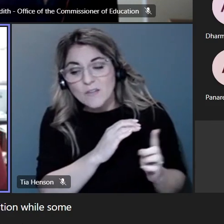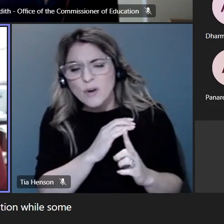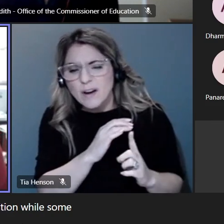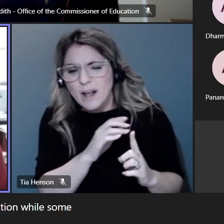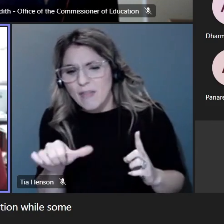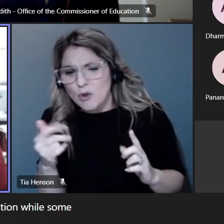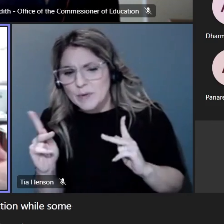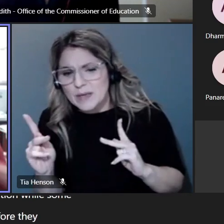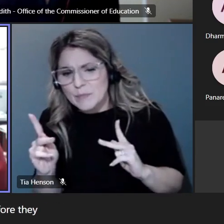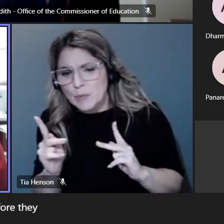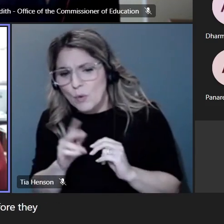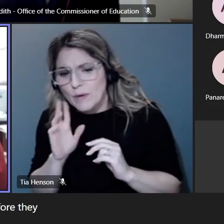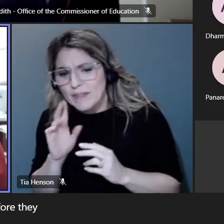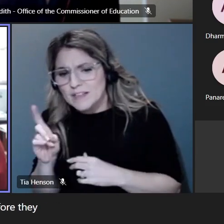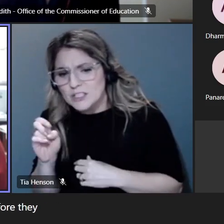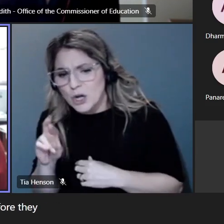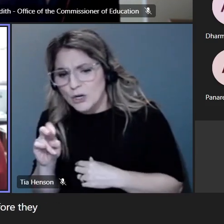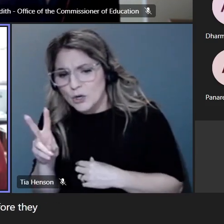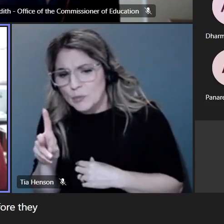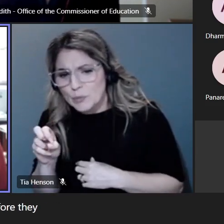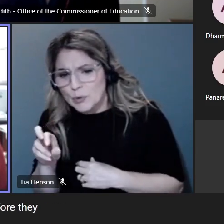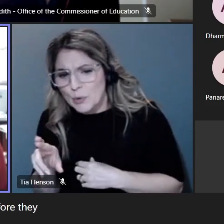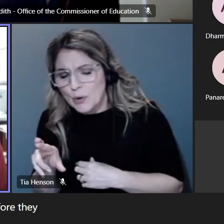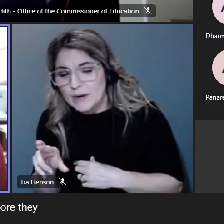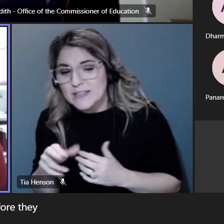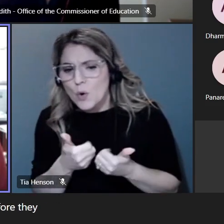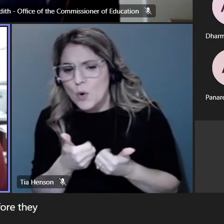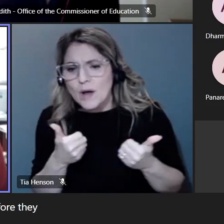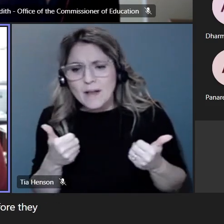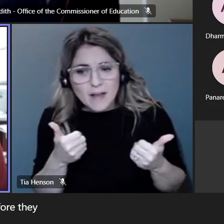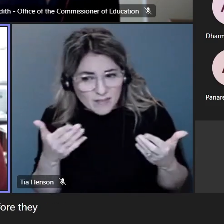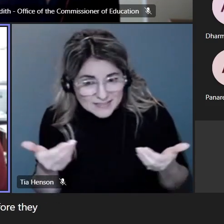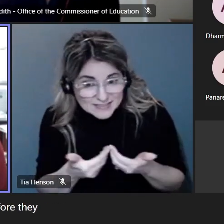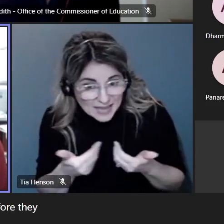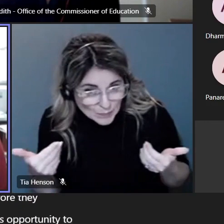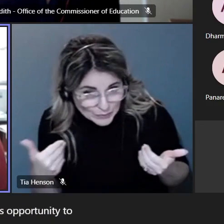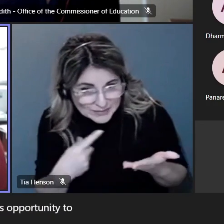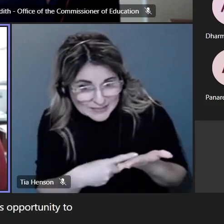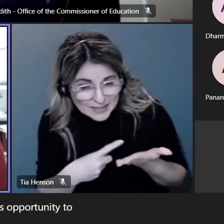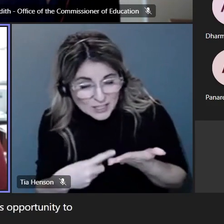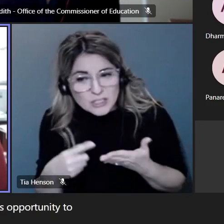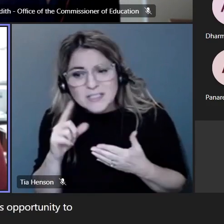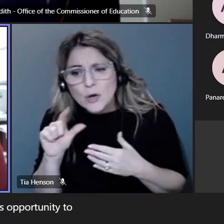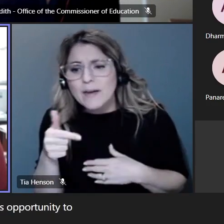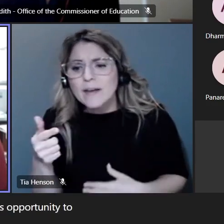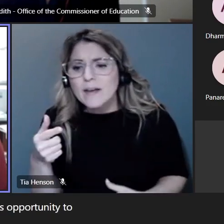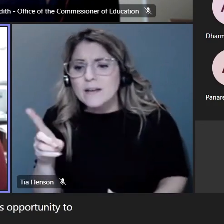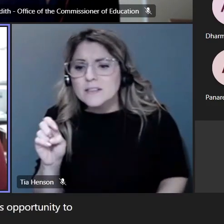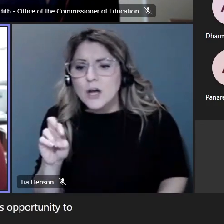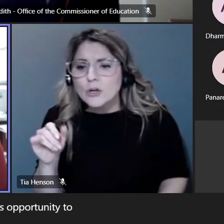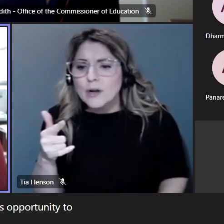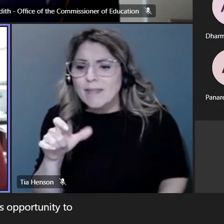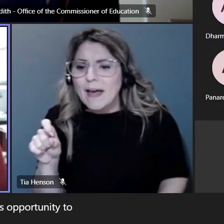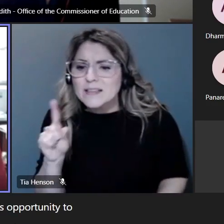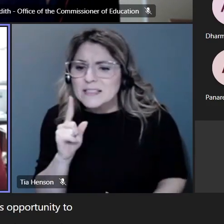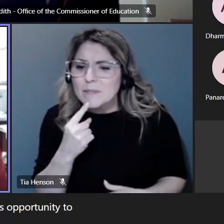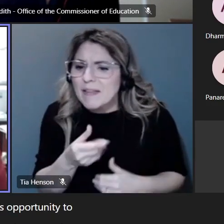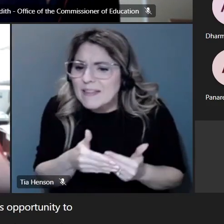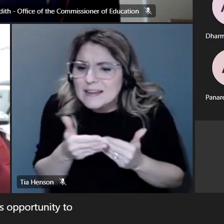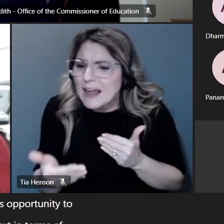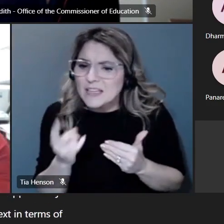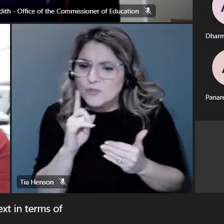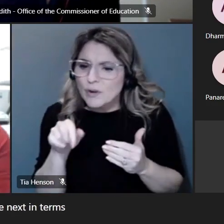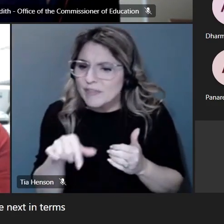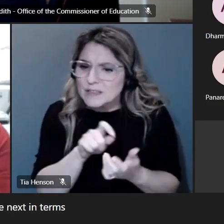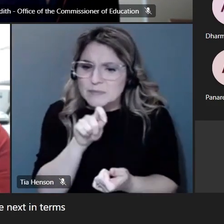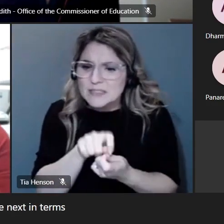they presented and so i just wanted to kick off this opportunity uh to him to discuss maybe what what might be next uh in terms of project